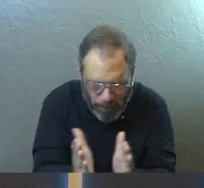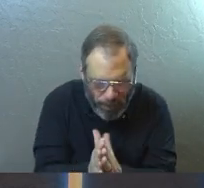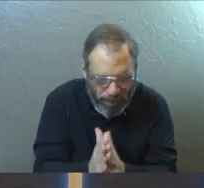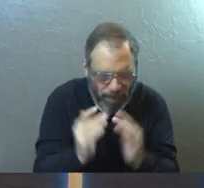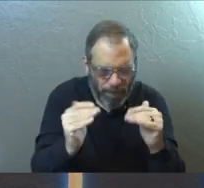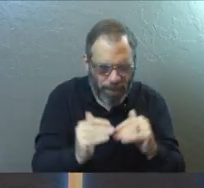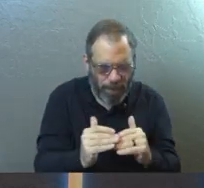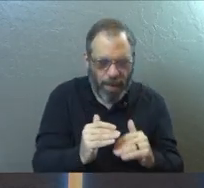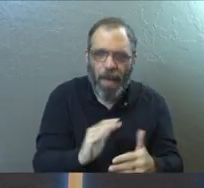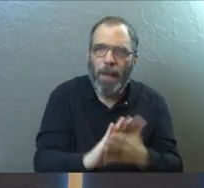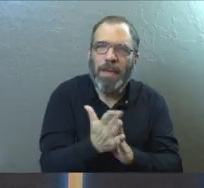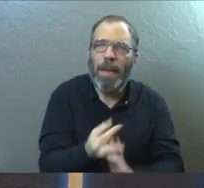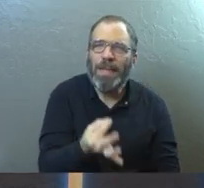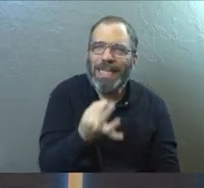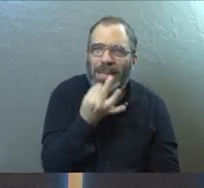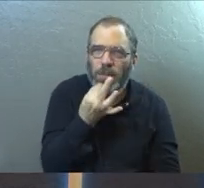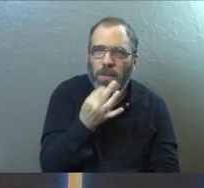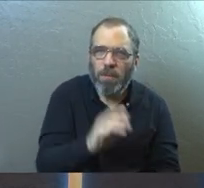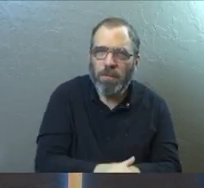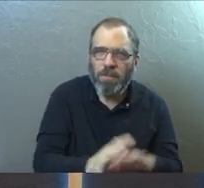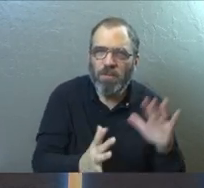Next, be expert on Jesus.